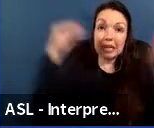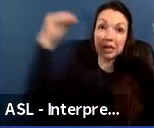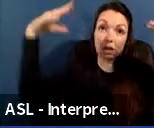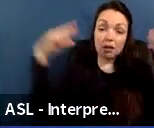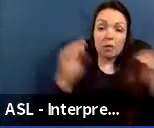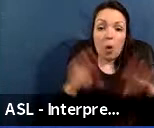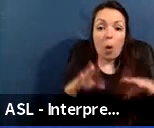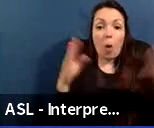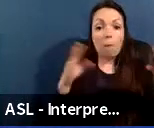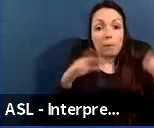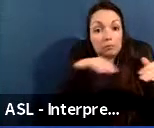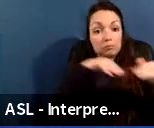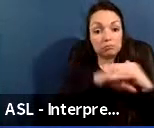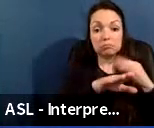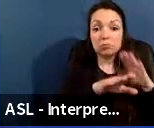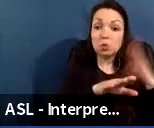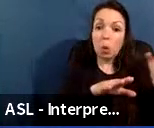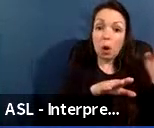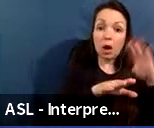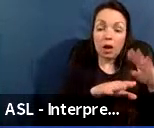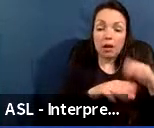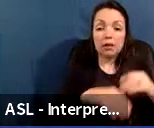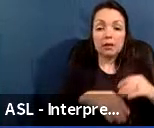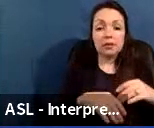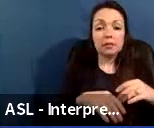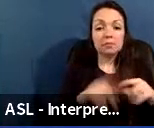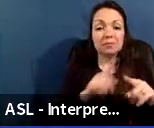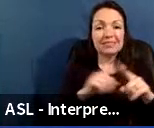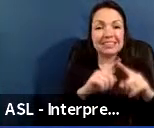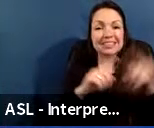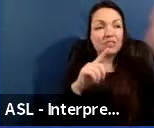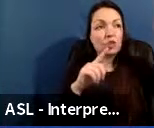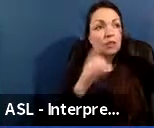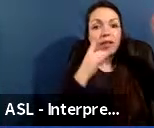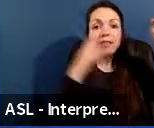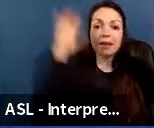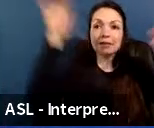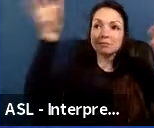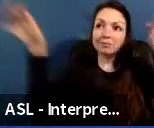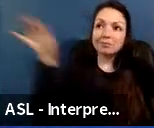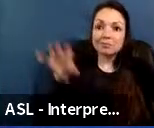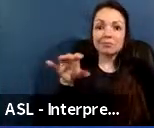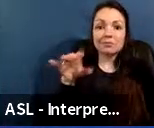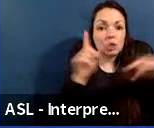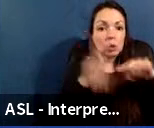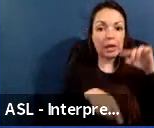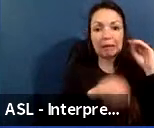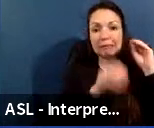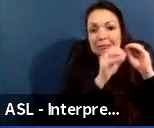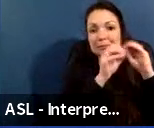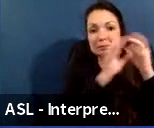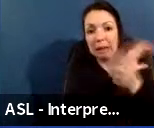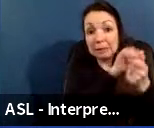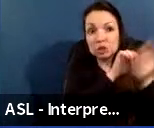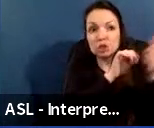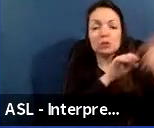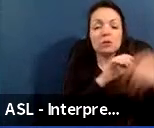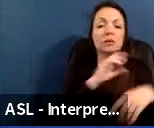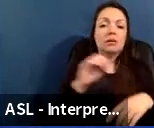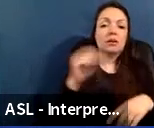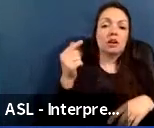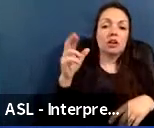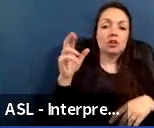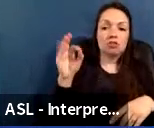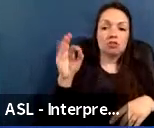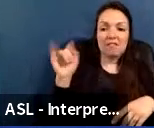open entryway, tamper-resistant fixtures, and graffiti-resistant partitions, and things like that.